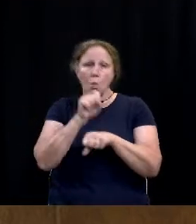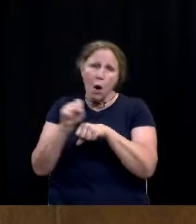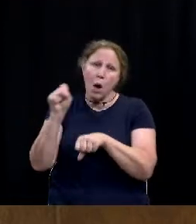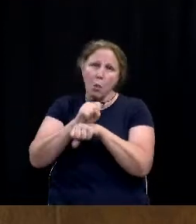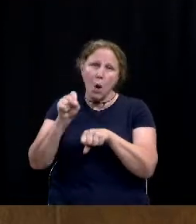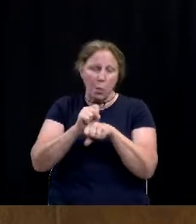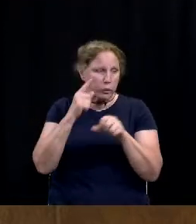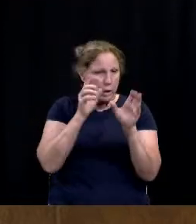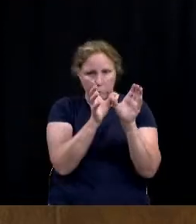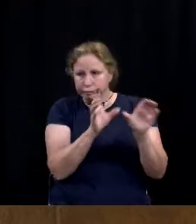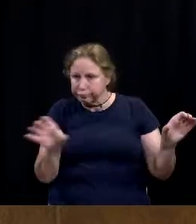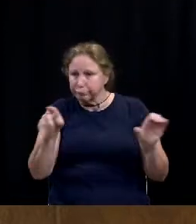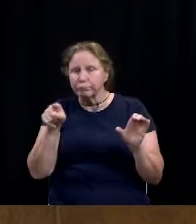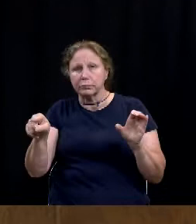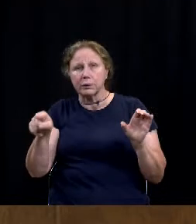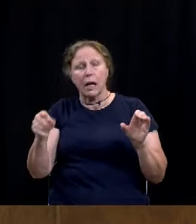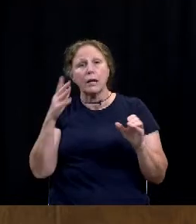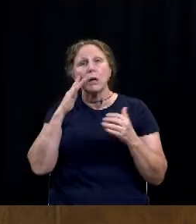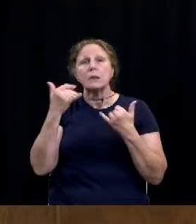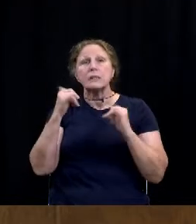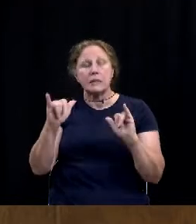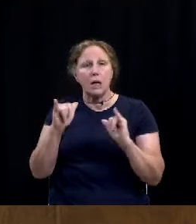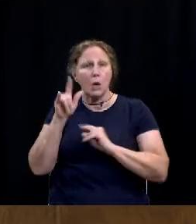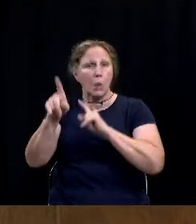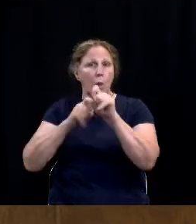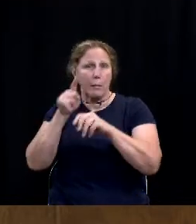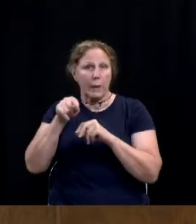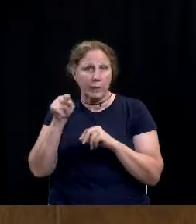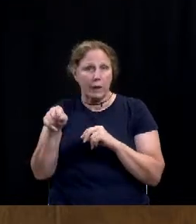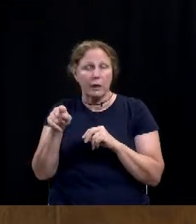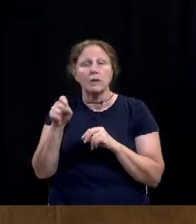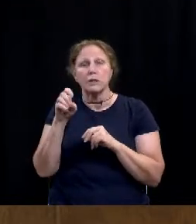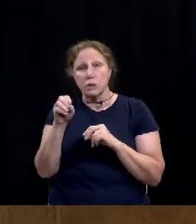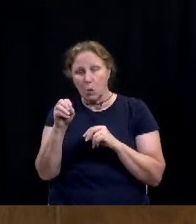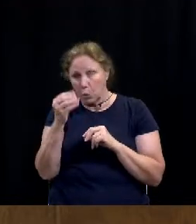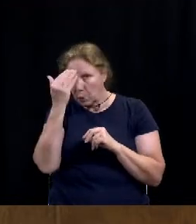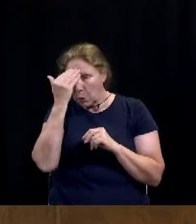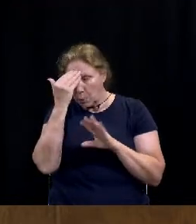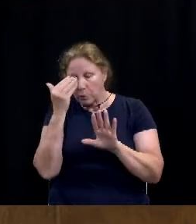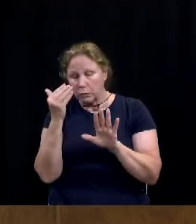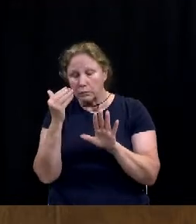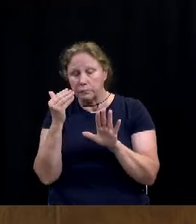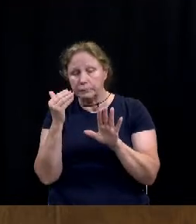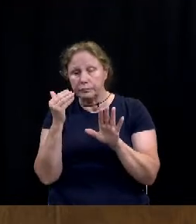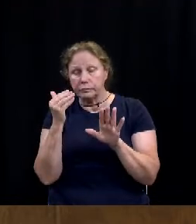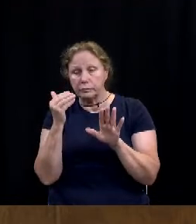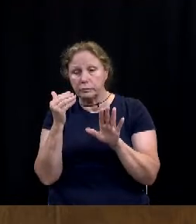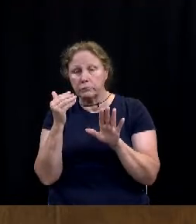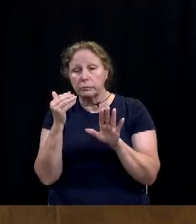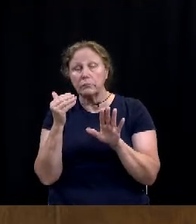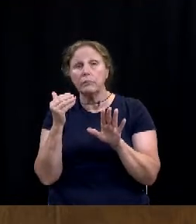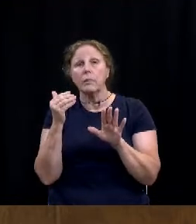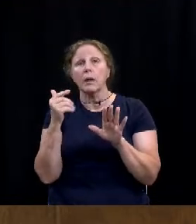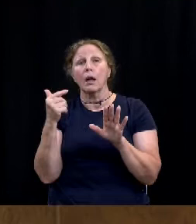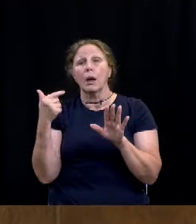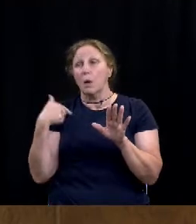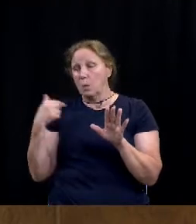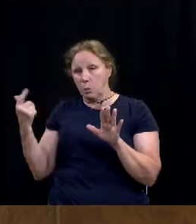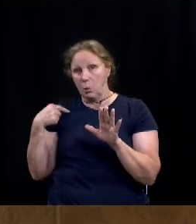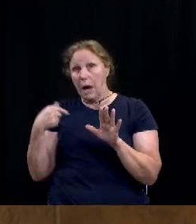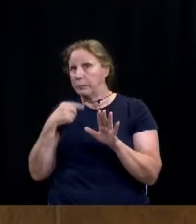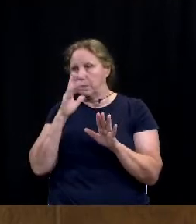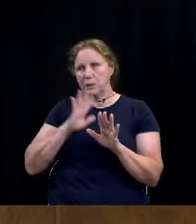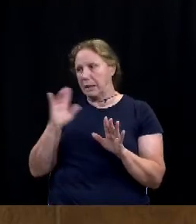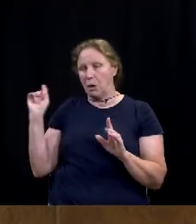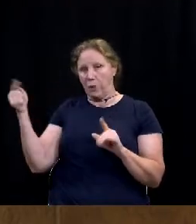on this. I know there are still questions about this. And so please know that we, as Council, well, don't want to speak for my Council Members.